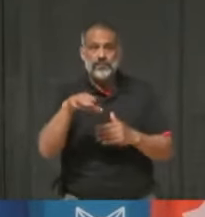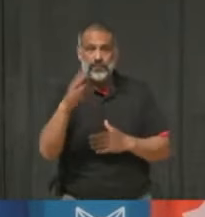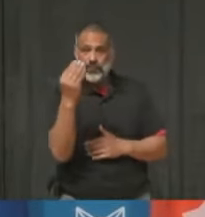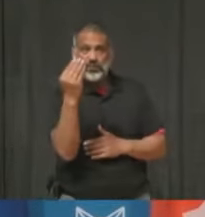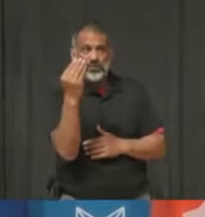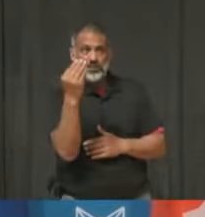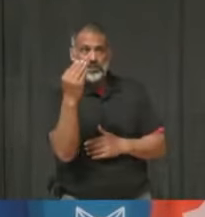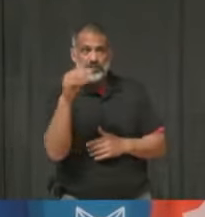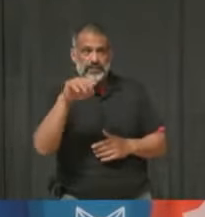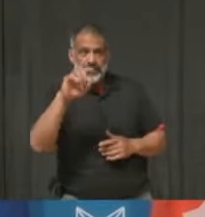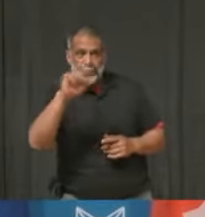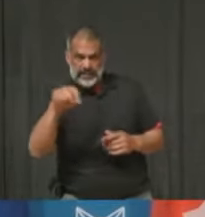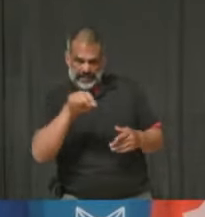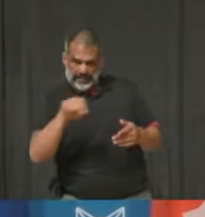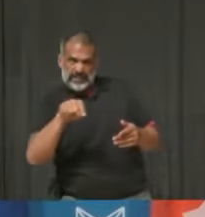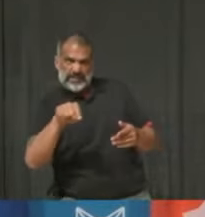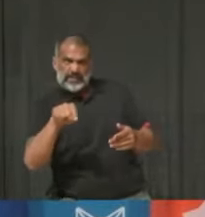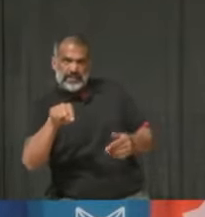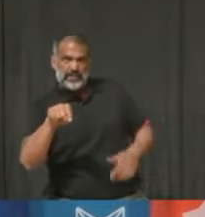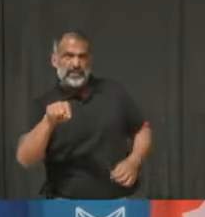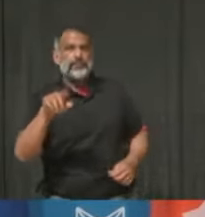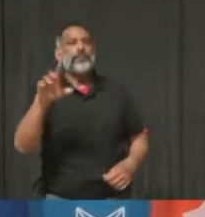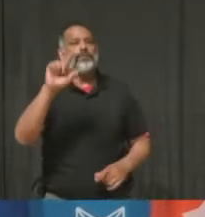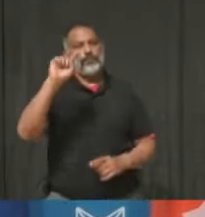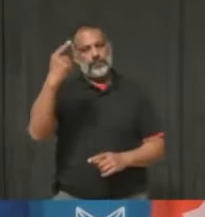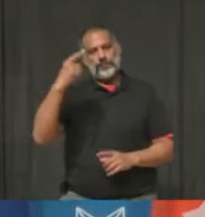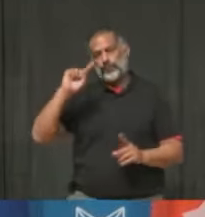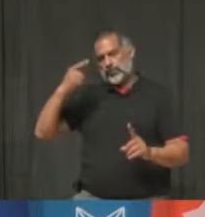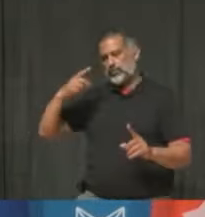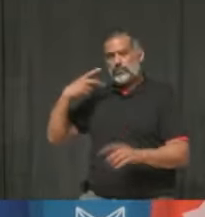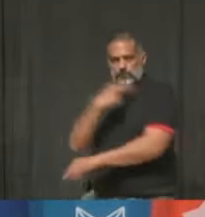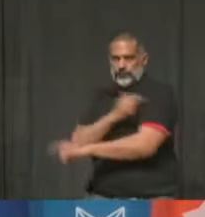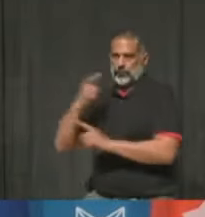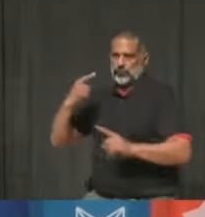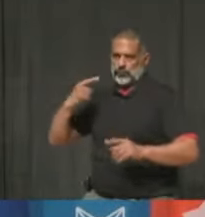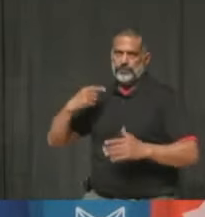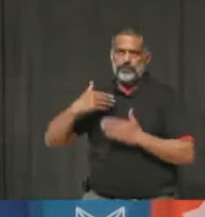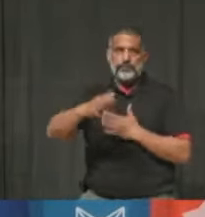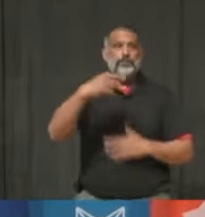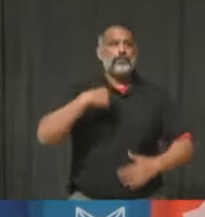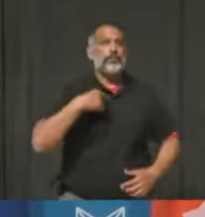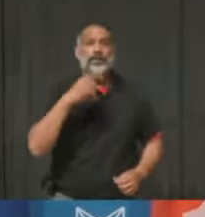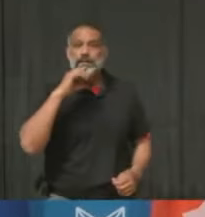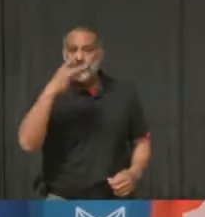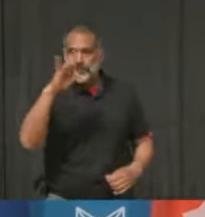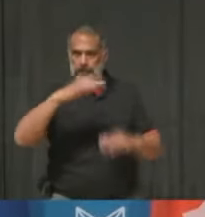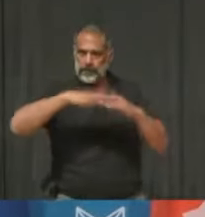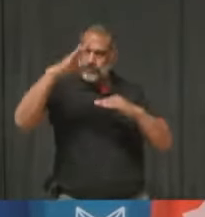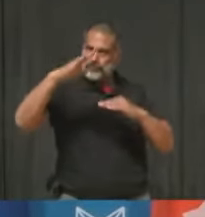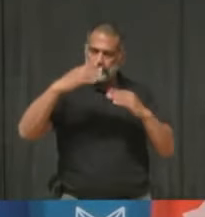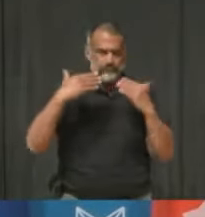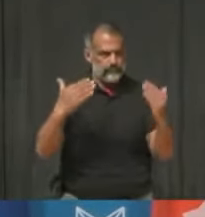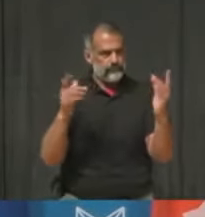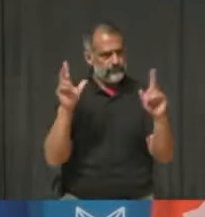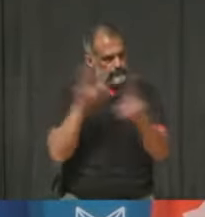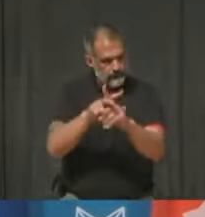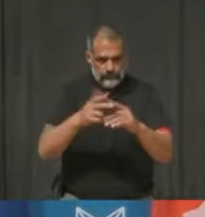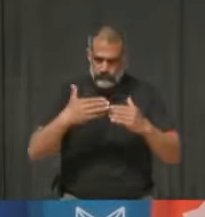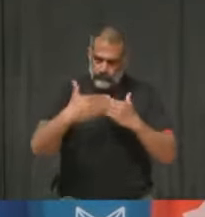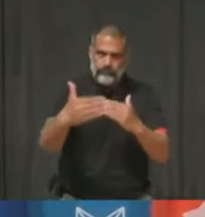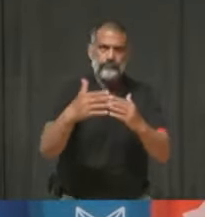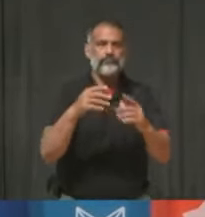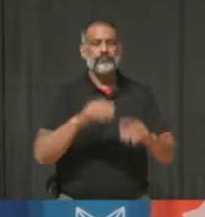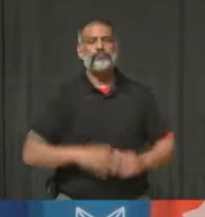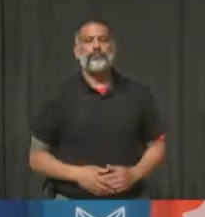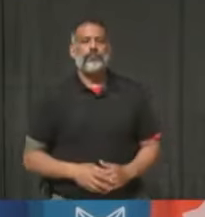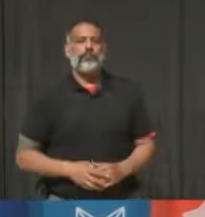in Peel. A quick reminder for all of our adult residents over 18, you can now book for vaccine.